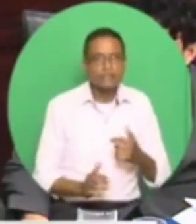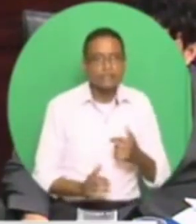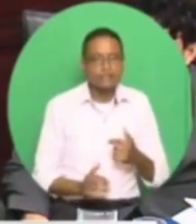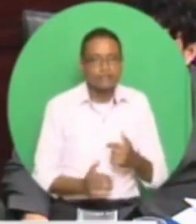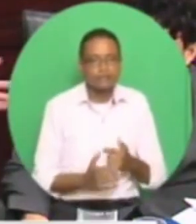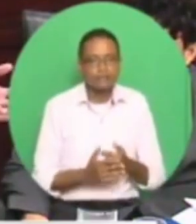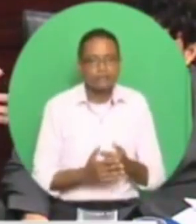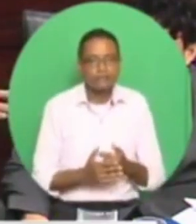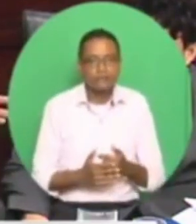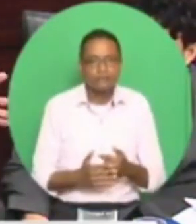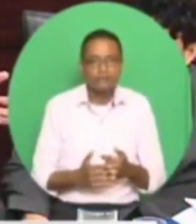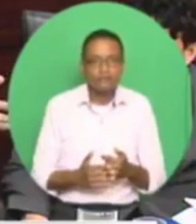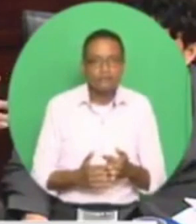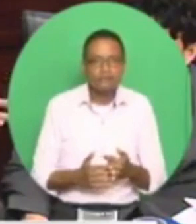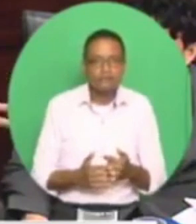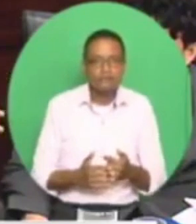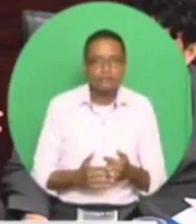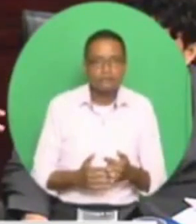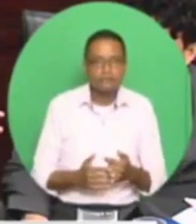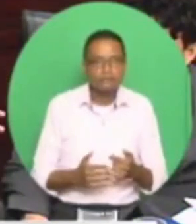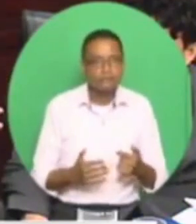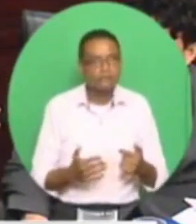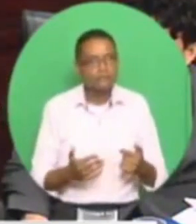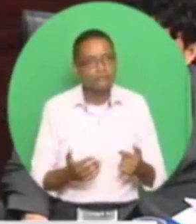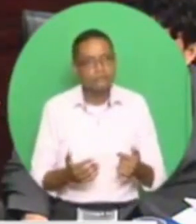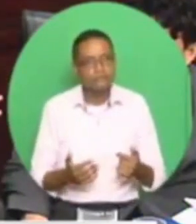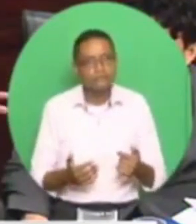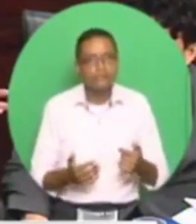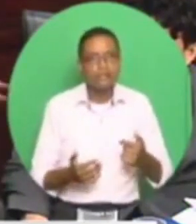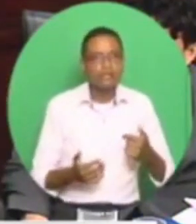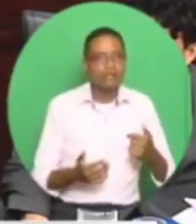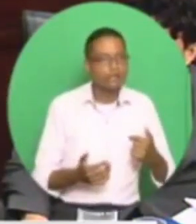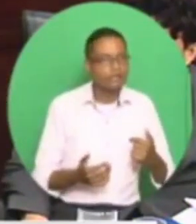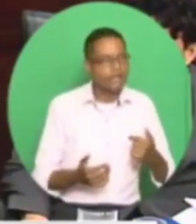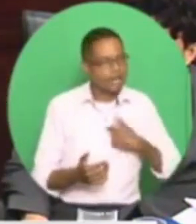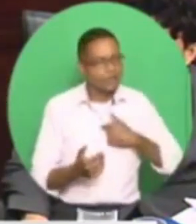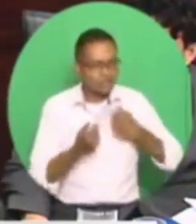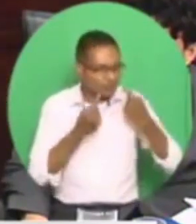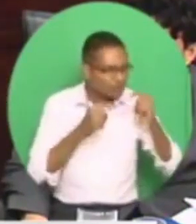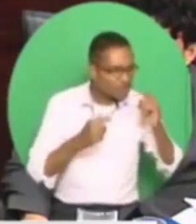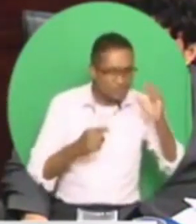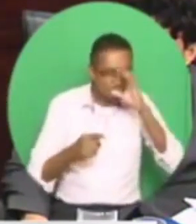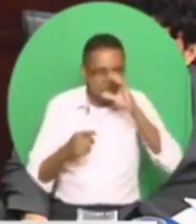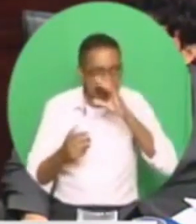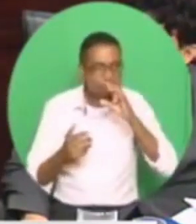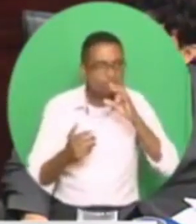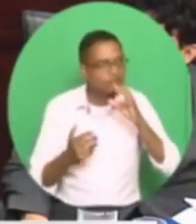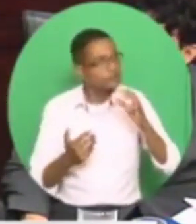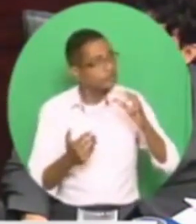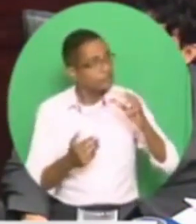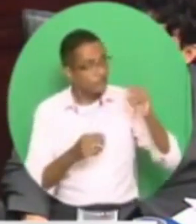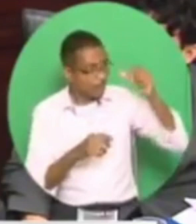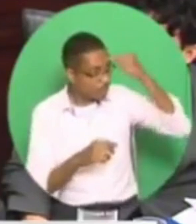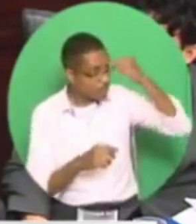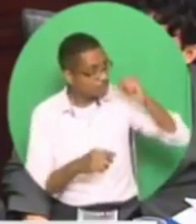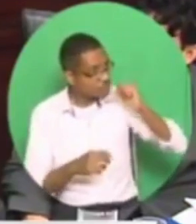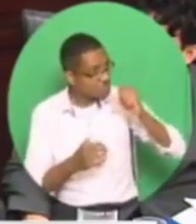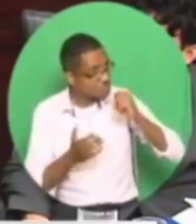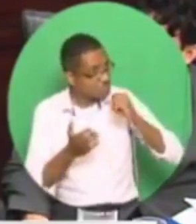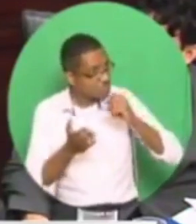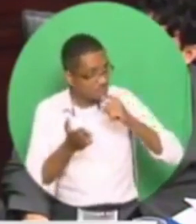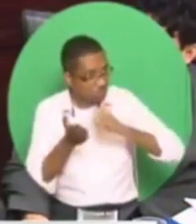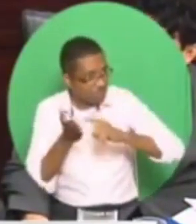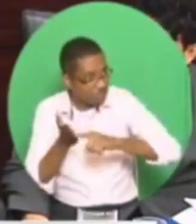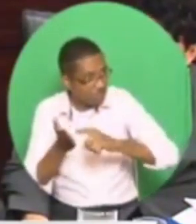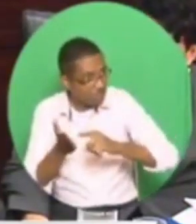because they left me, they left me stranded in the middle of the river. Because they would not investigate, I had to investigate. Madam